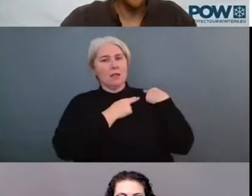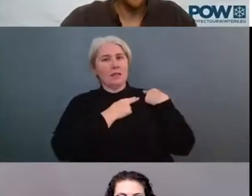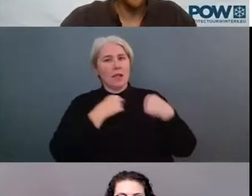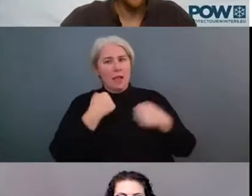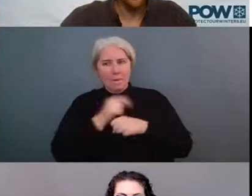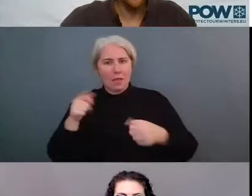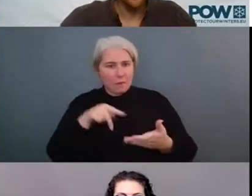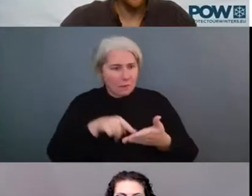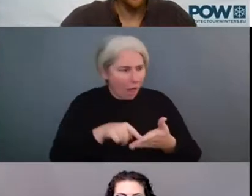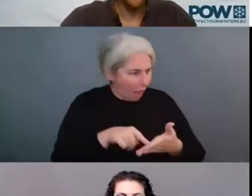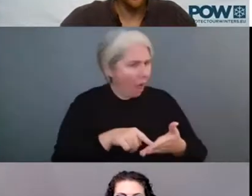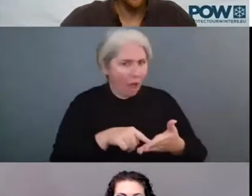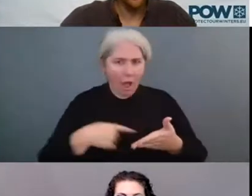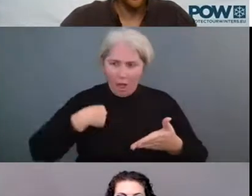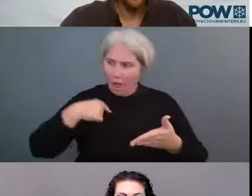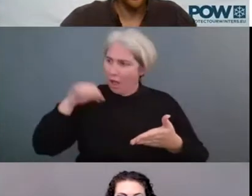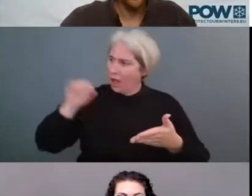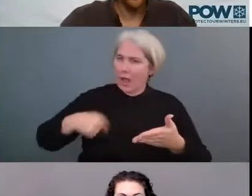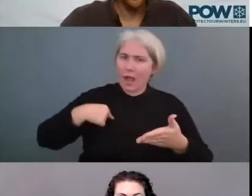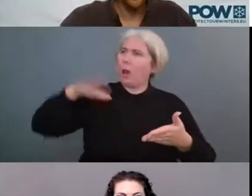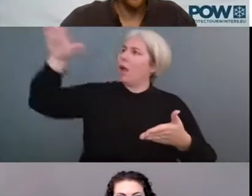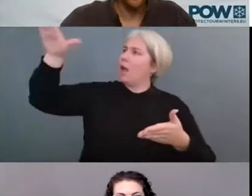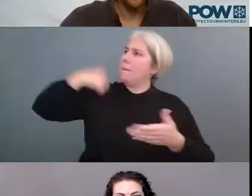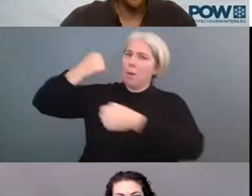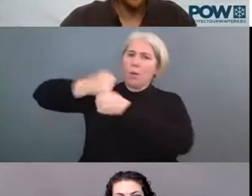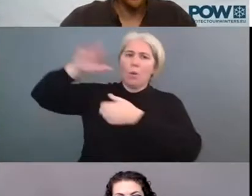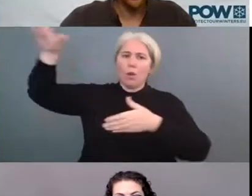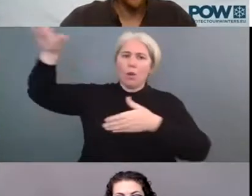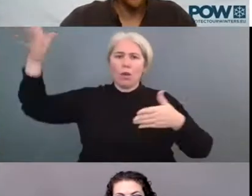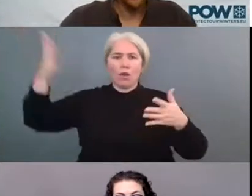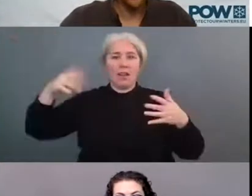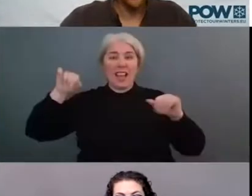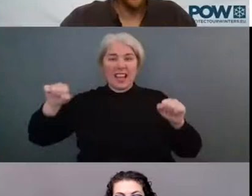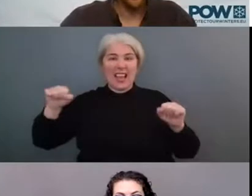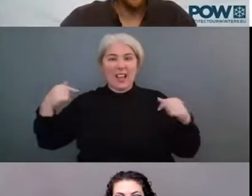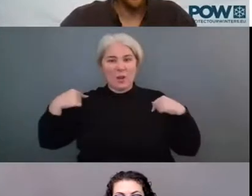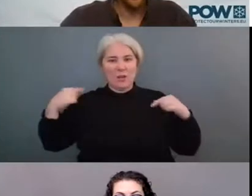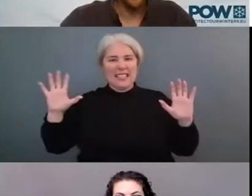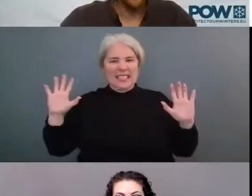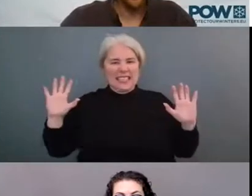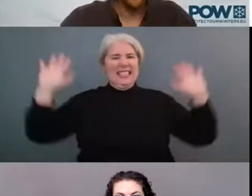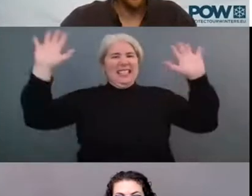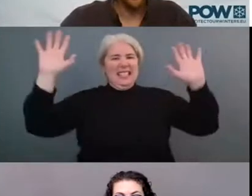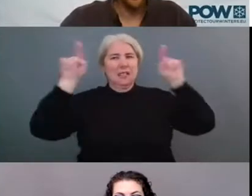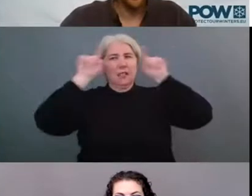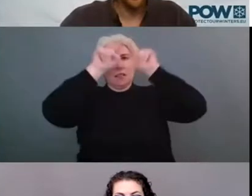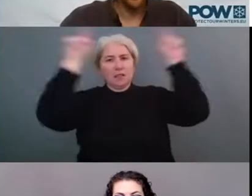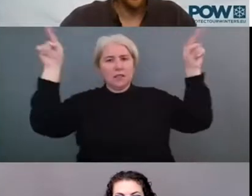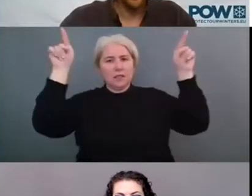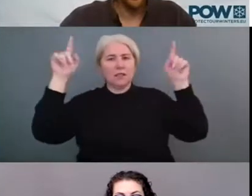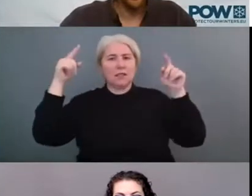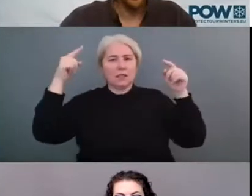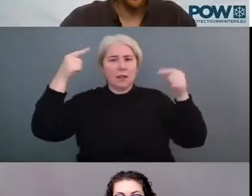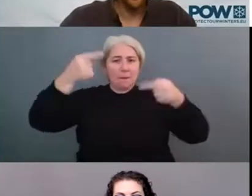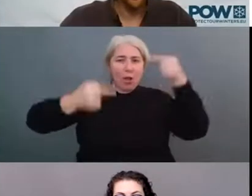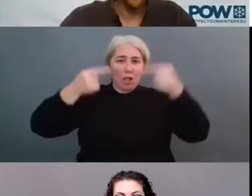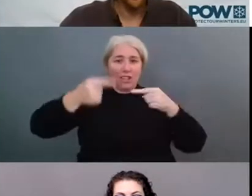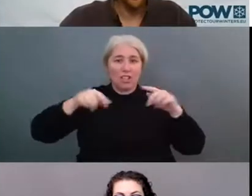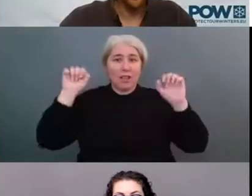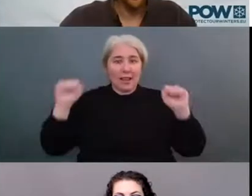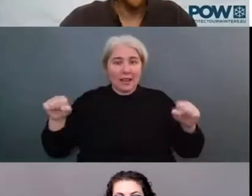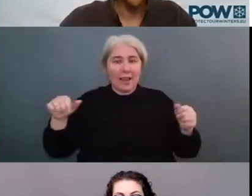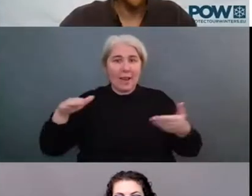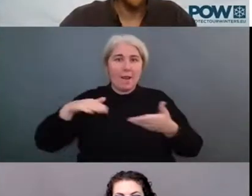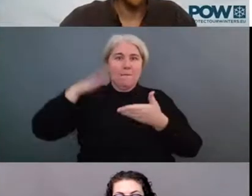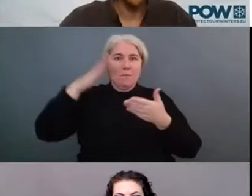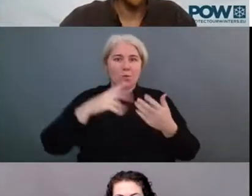hence, we also create pressure on politicians, etc. and we multiply the impact of